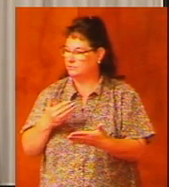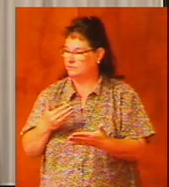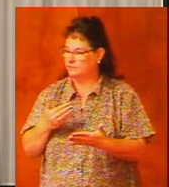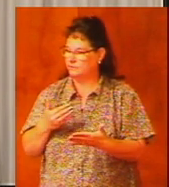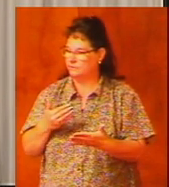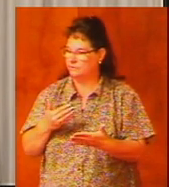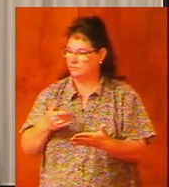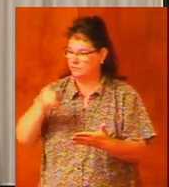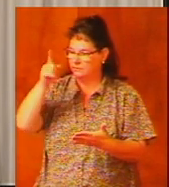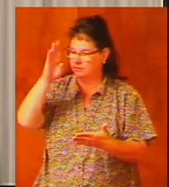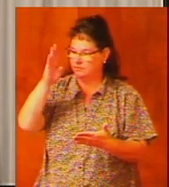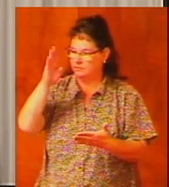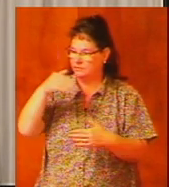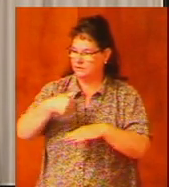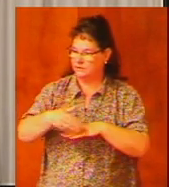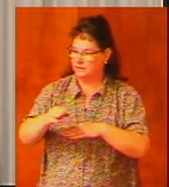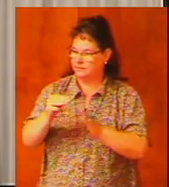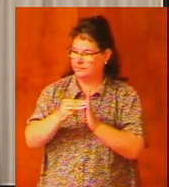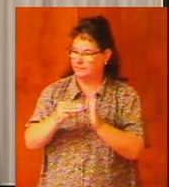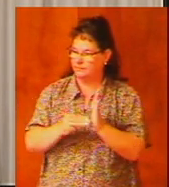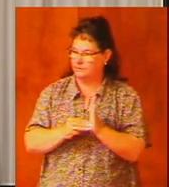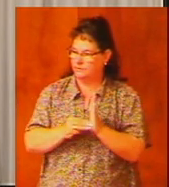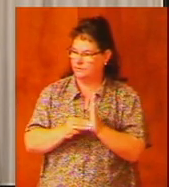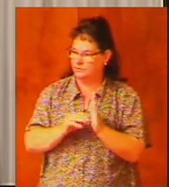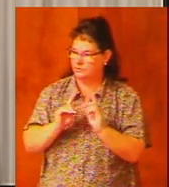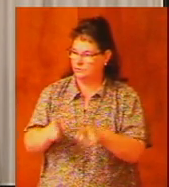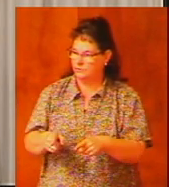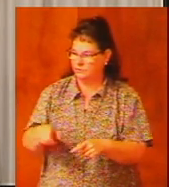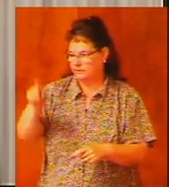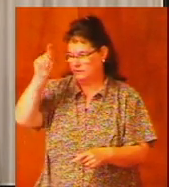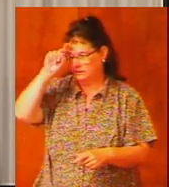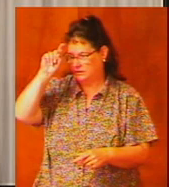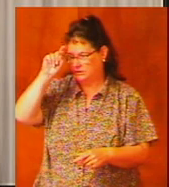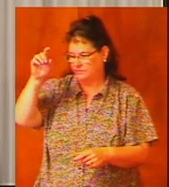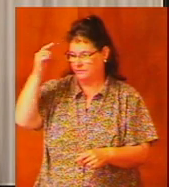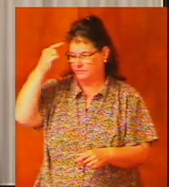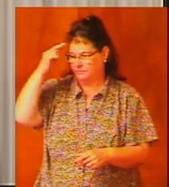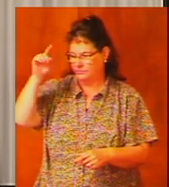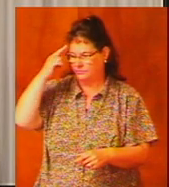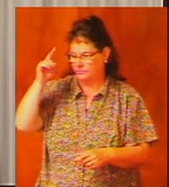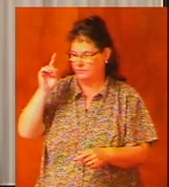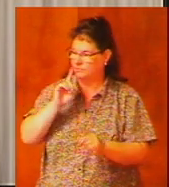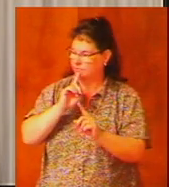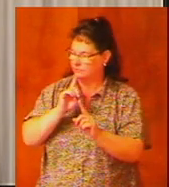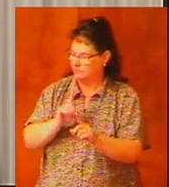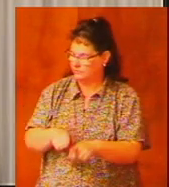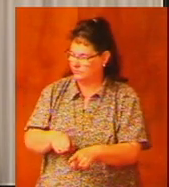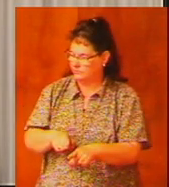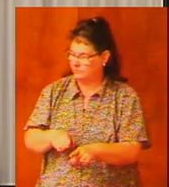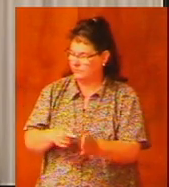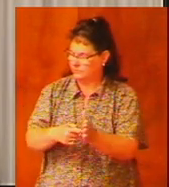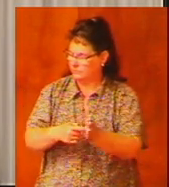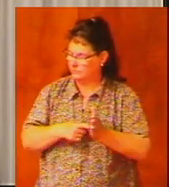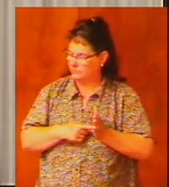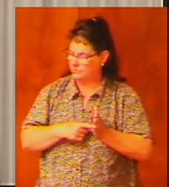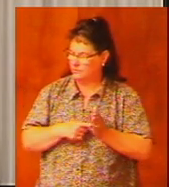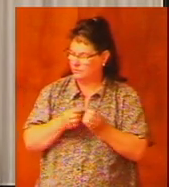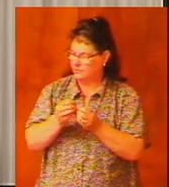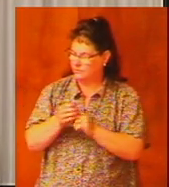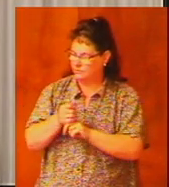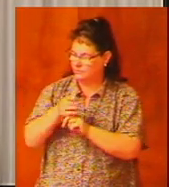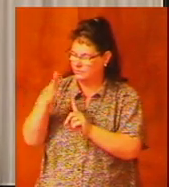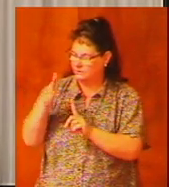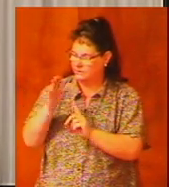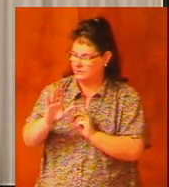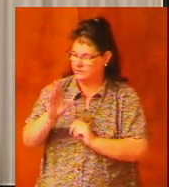God had sent Moses down to Egypt to demand the release of his people